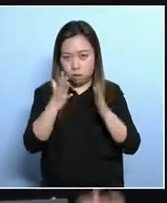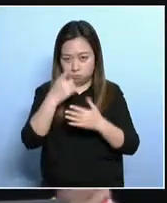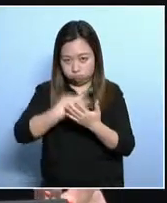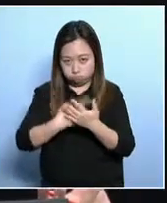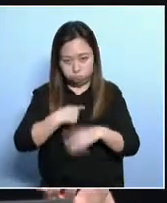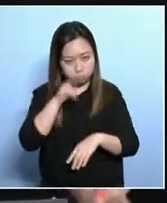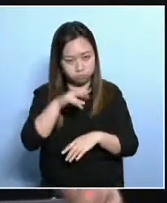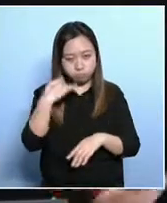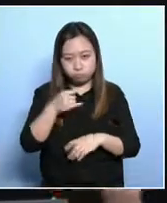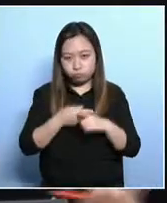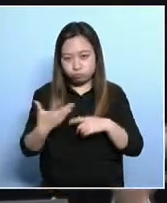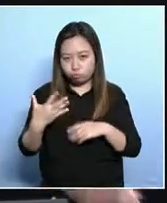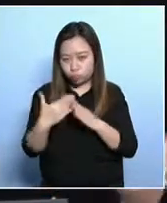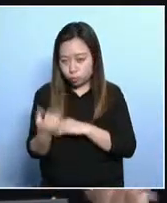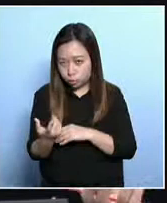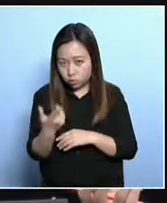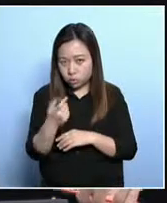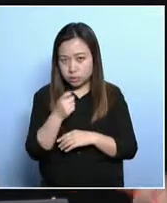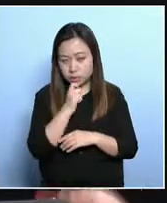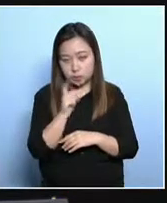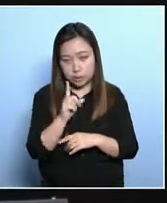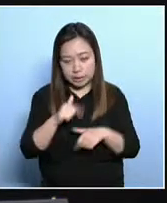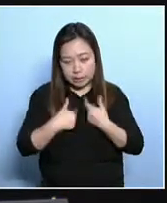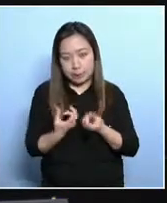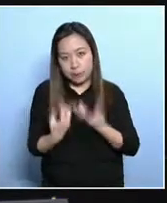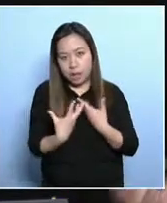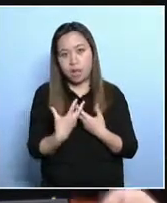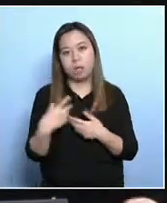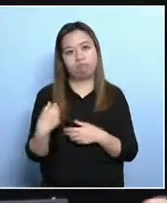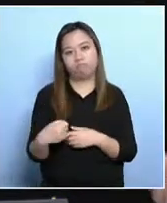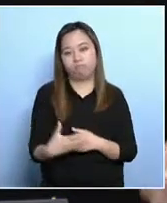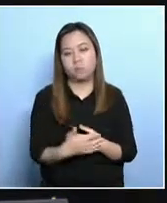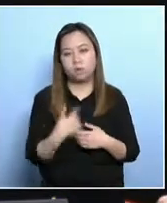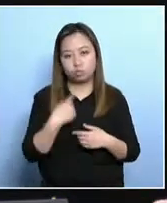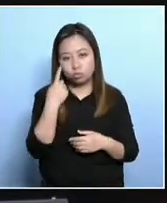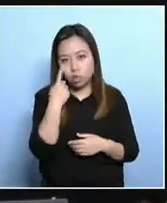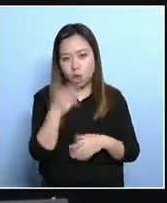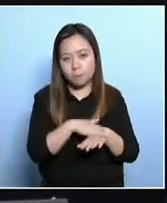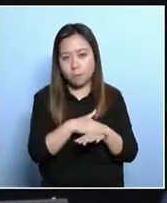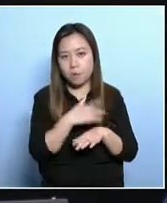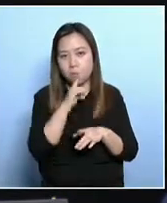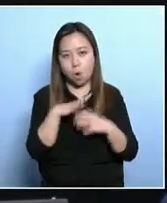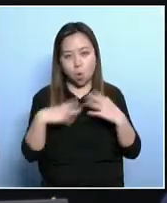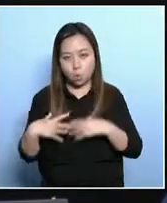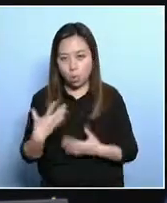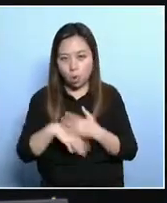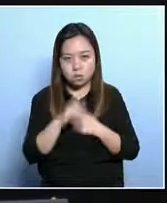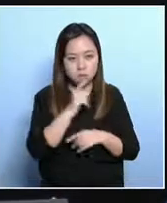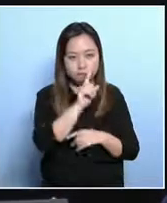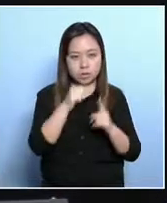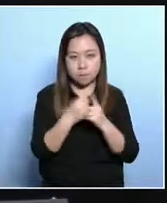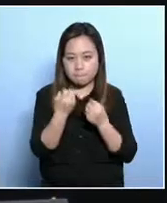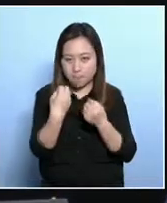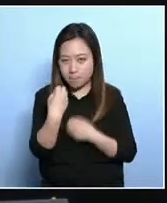Now, the Under Secretary doesn't seem to be providing us with any surprise